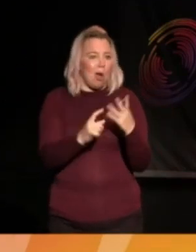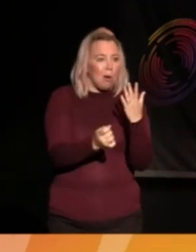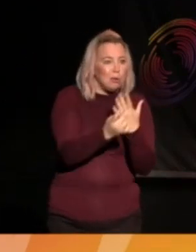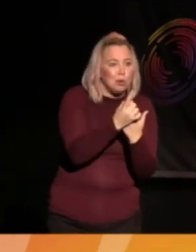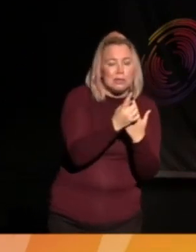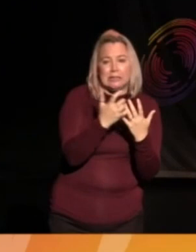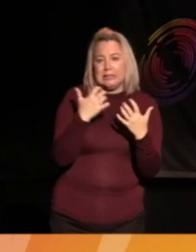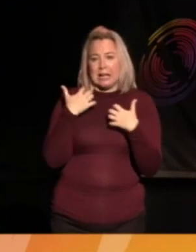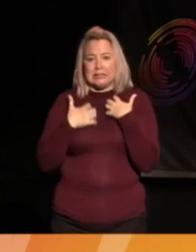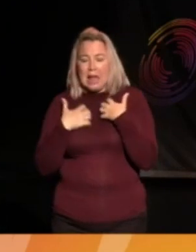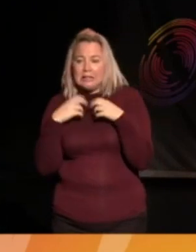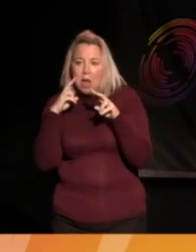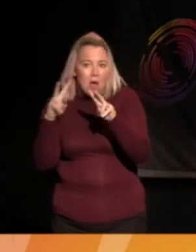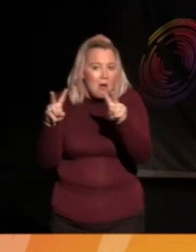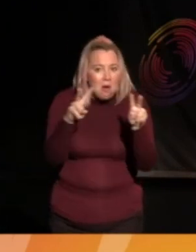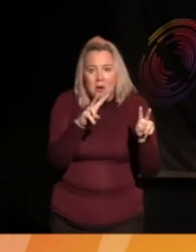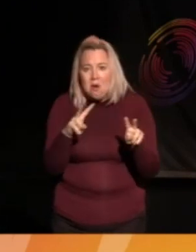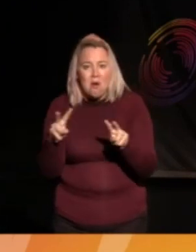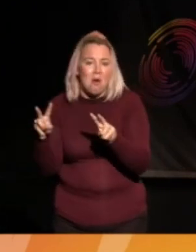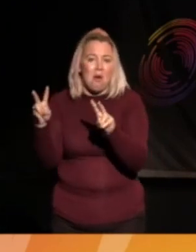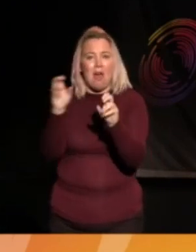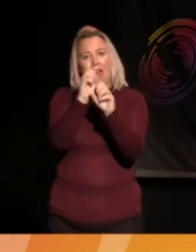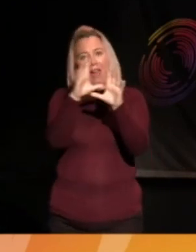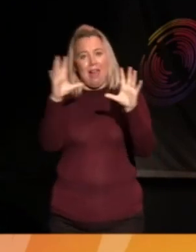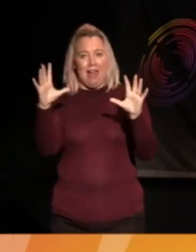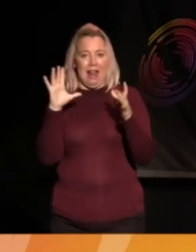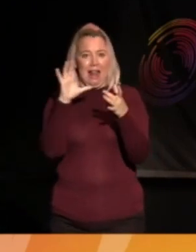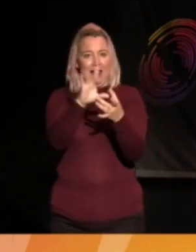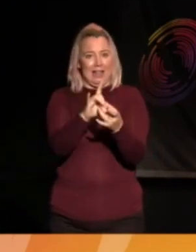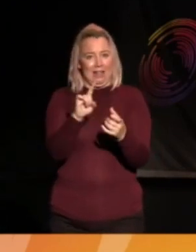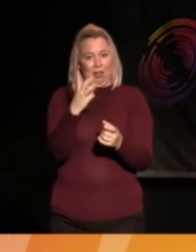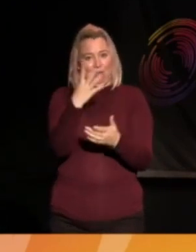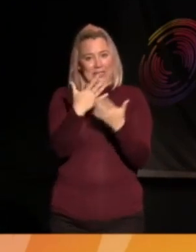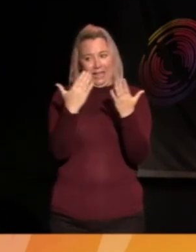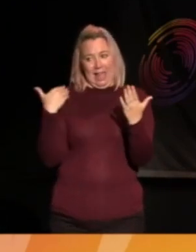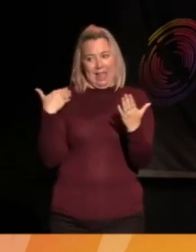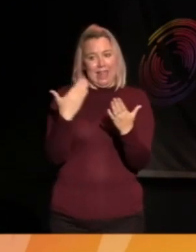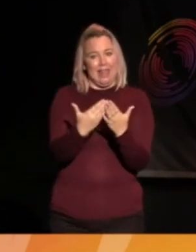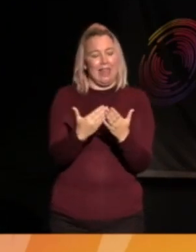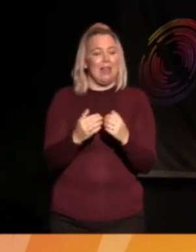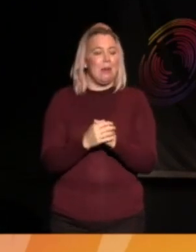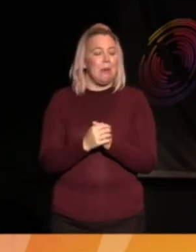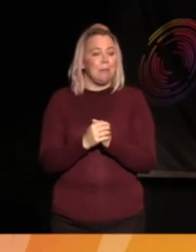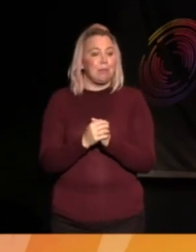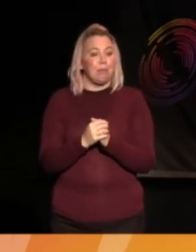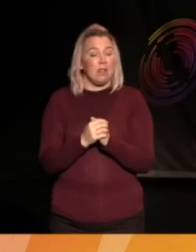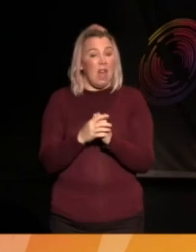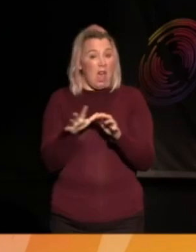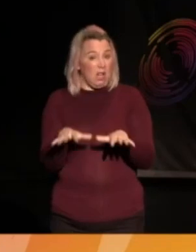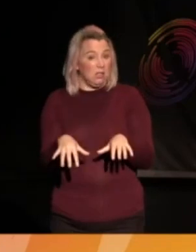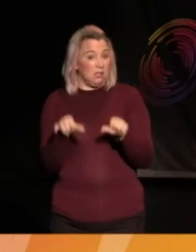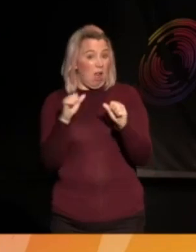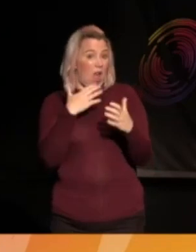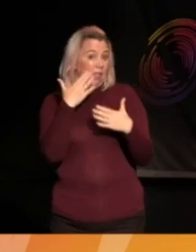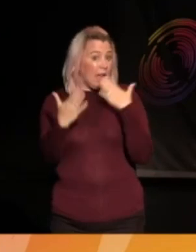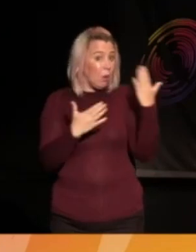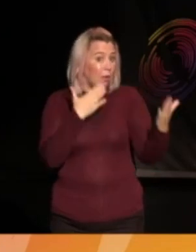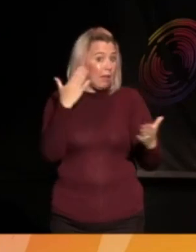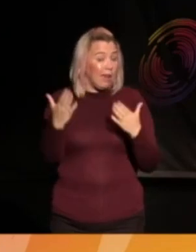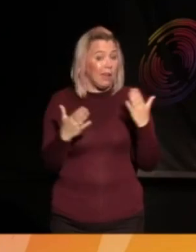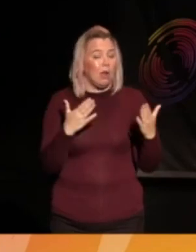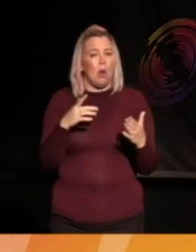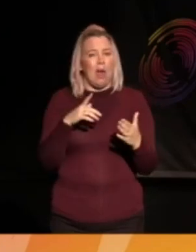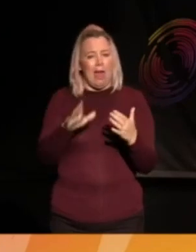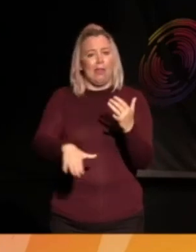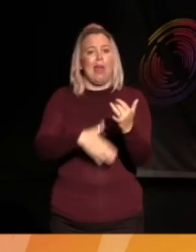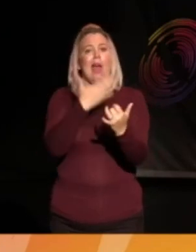and excitement to make human rights a reality. I'm going to actually start, if that's all right, with thank yous, because by the time we